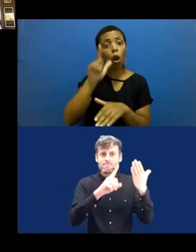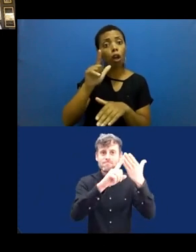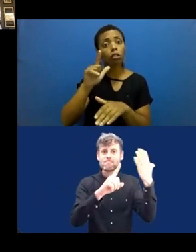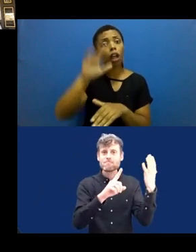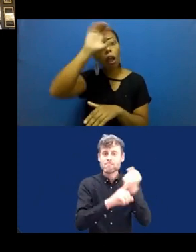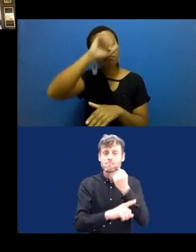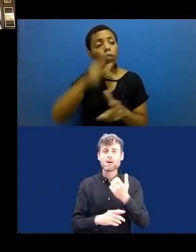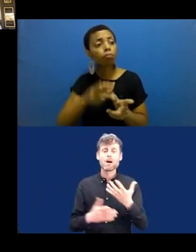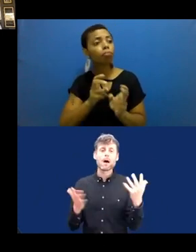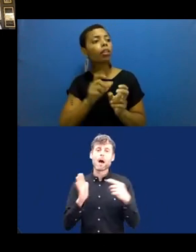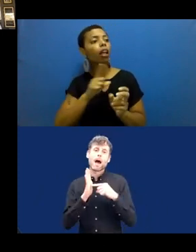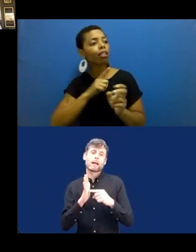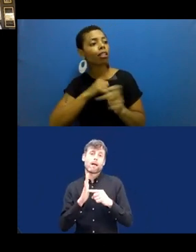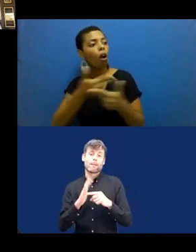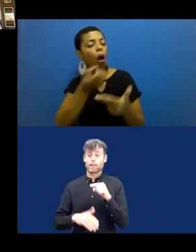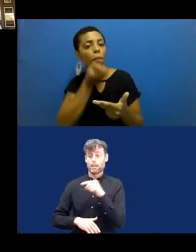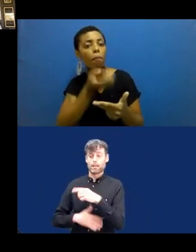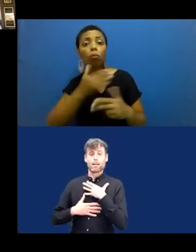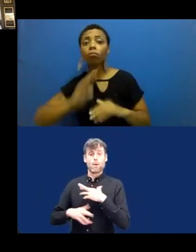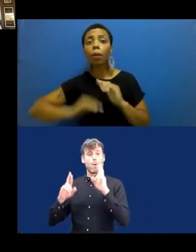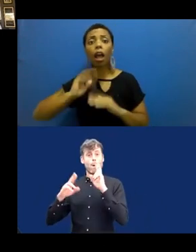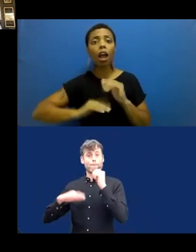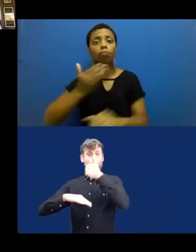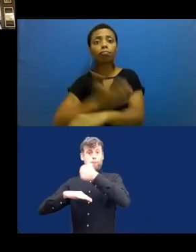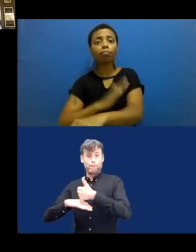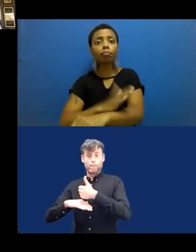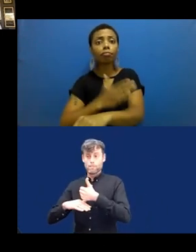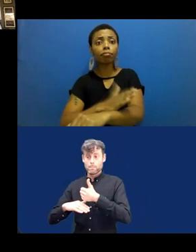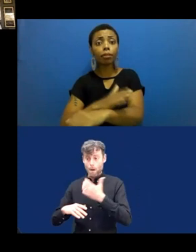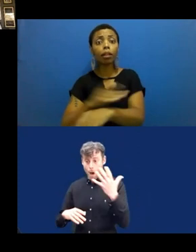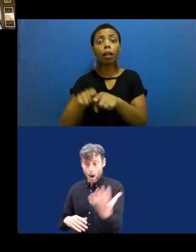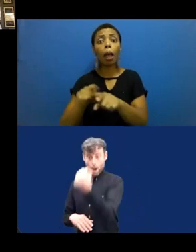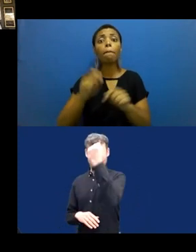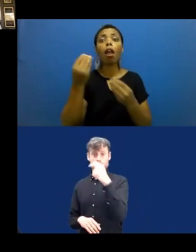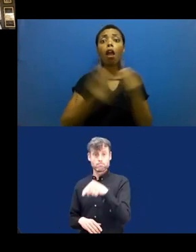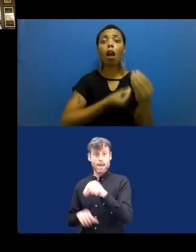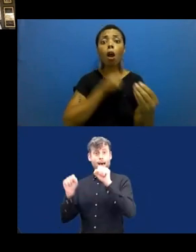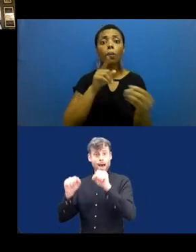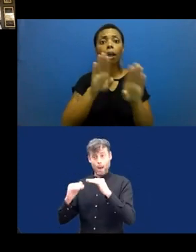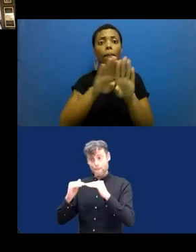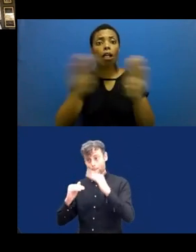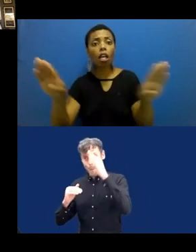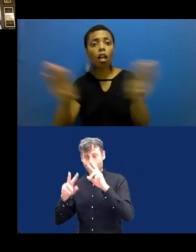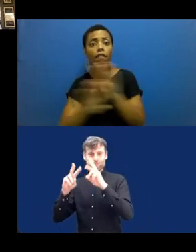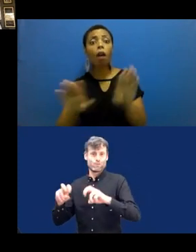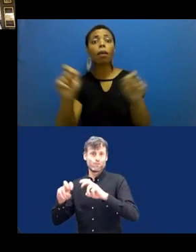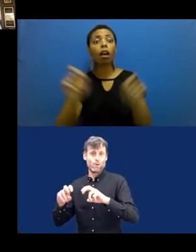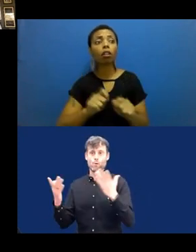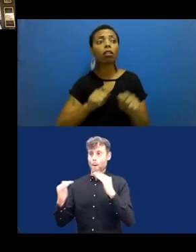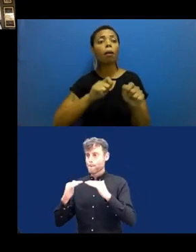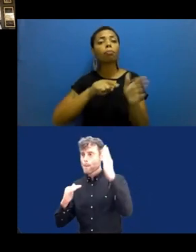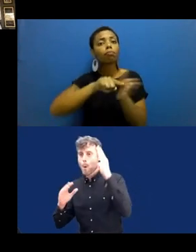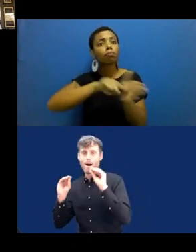platform for future research or education. So, as seen by HARPO,